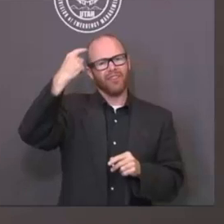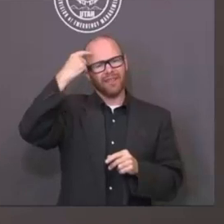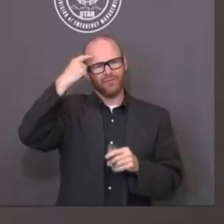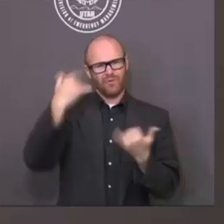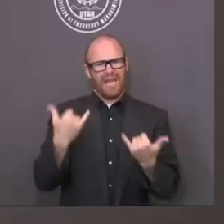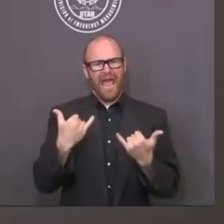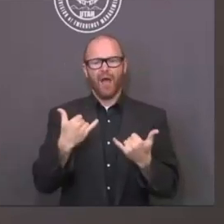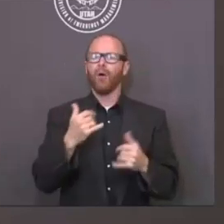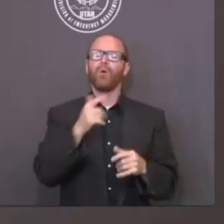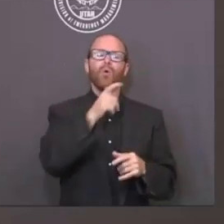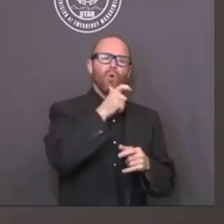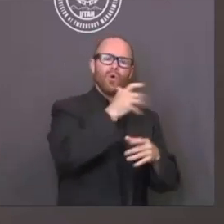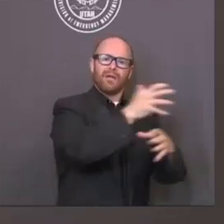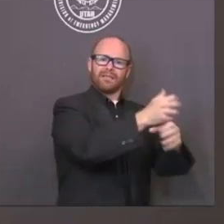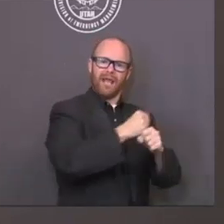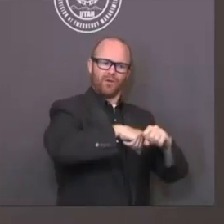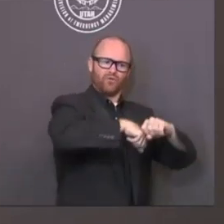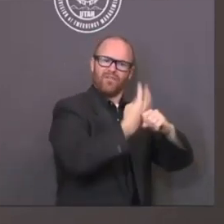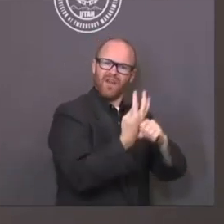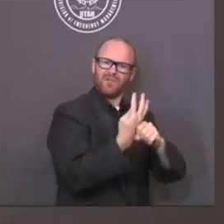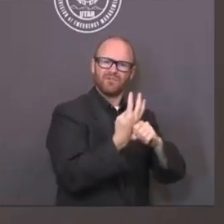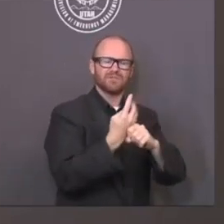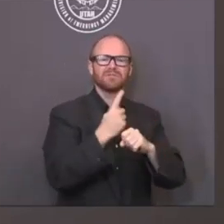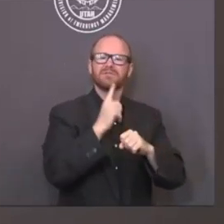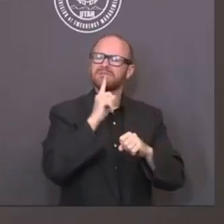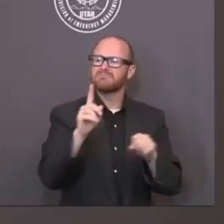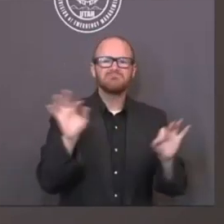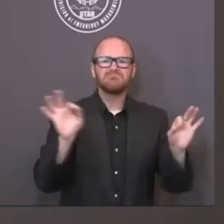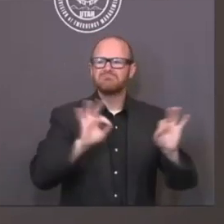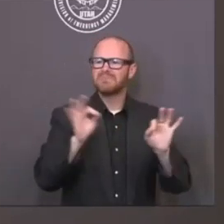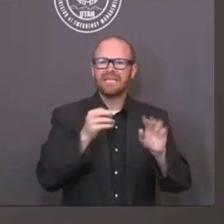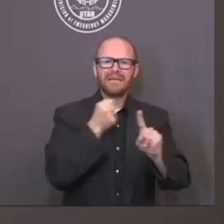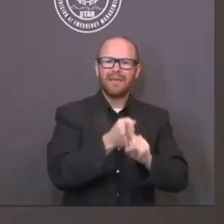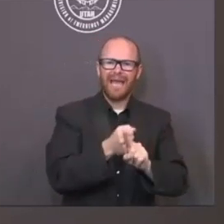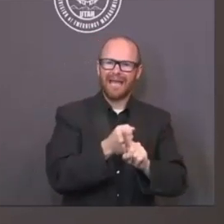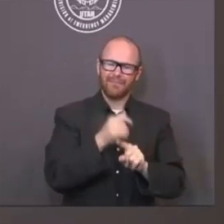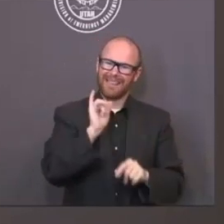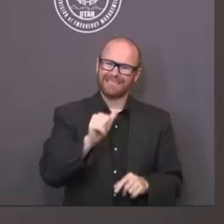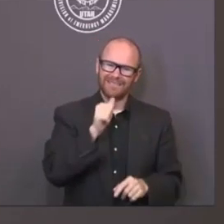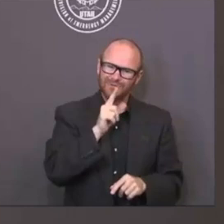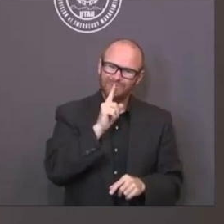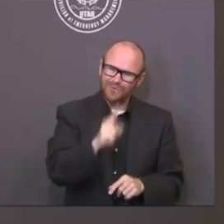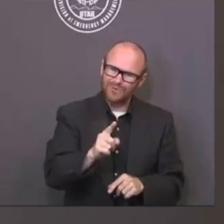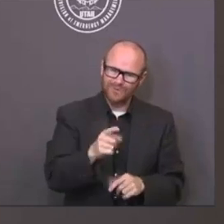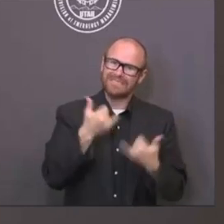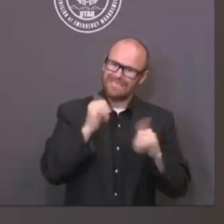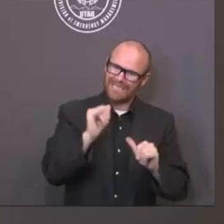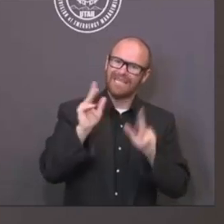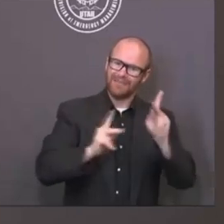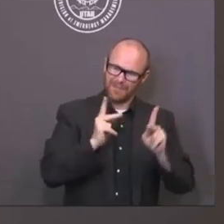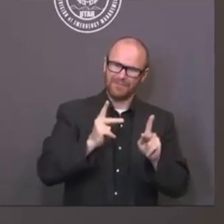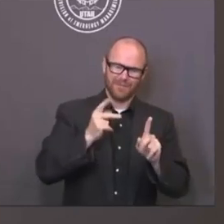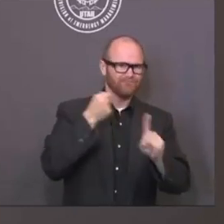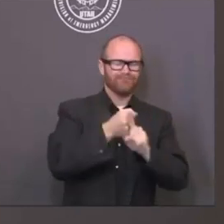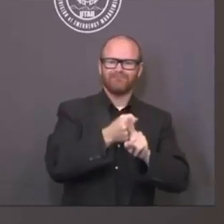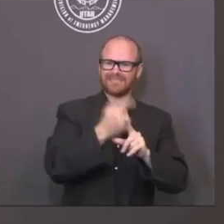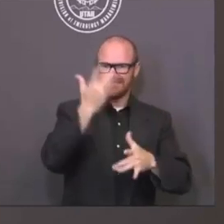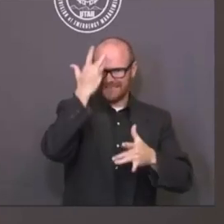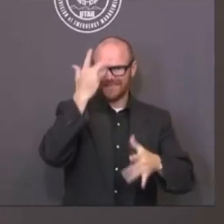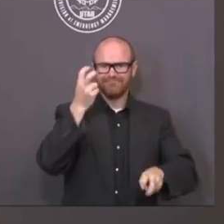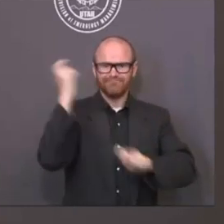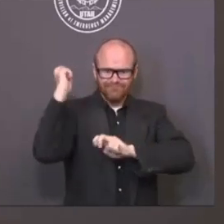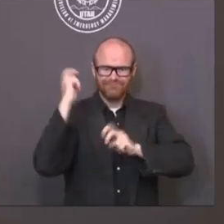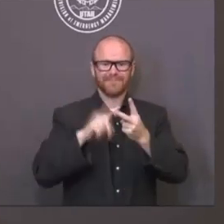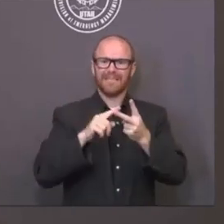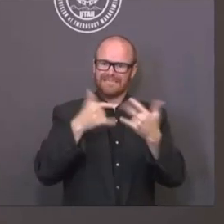hospital for those who need it. And so there may be some information in the data. That's one of the things why I want to get